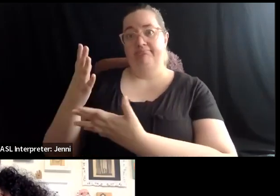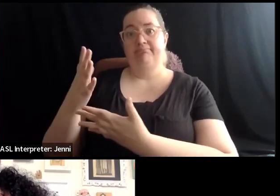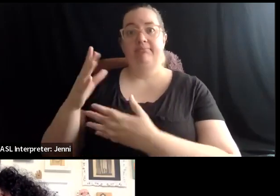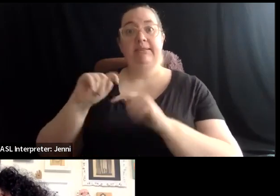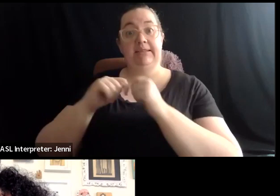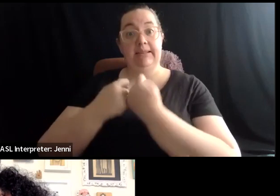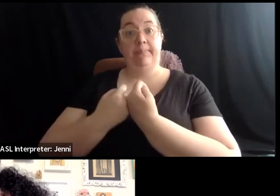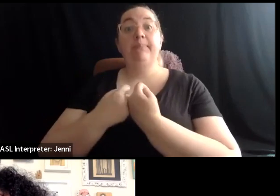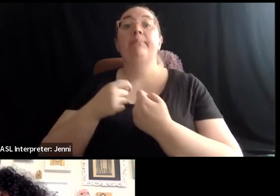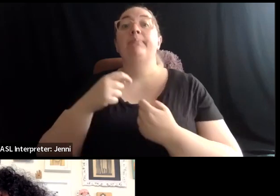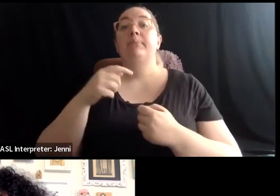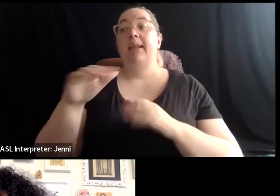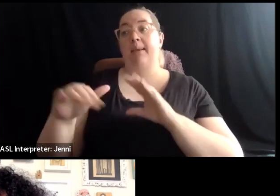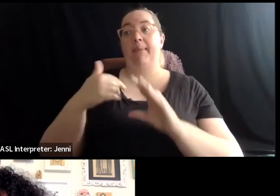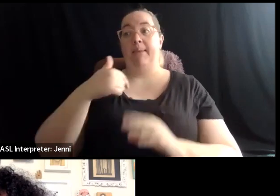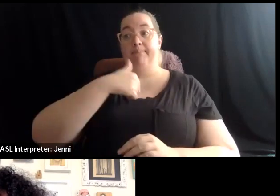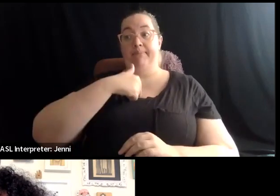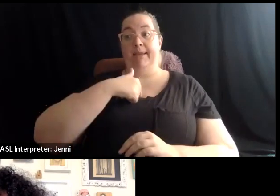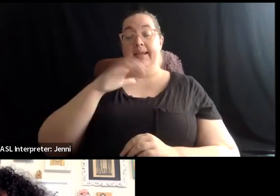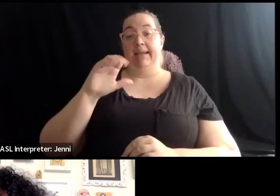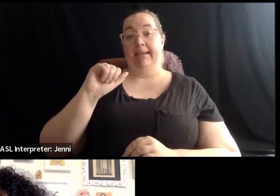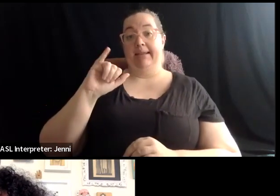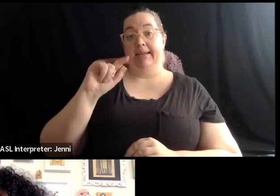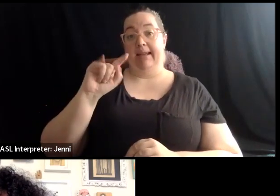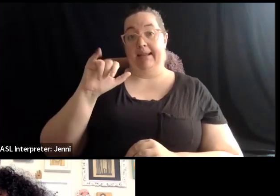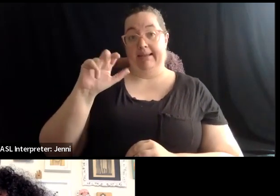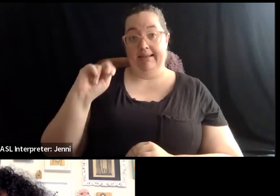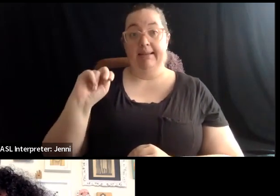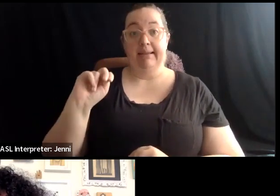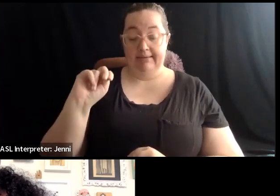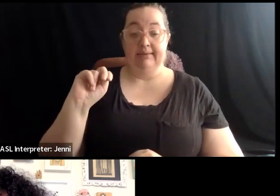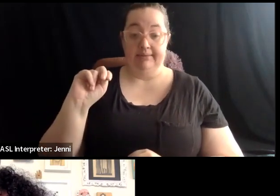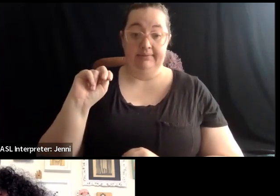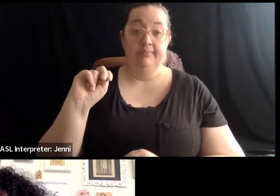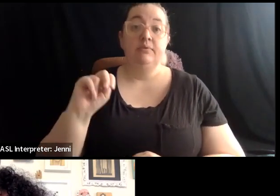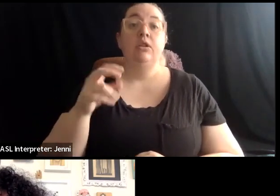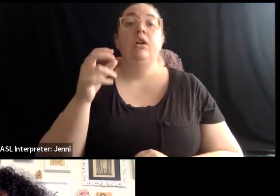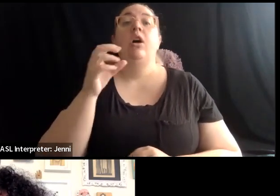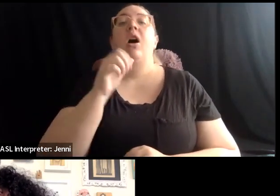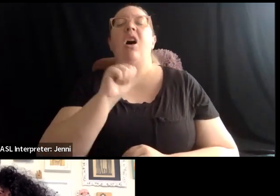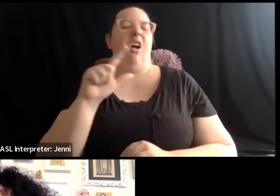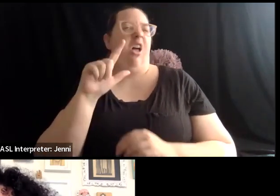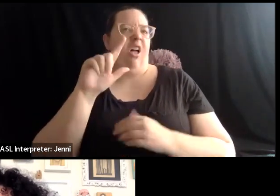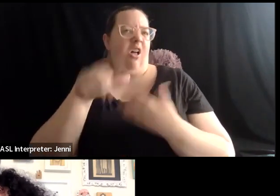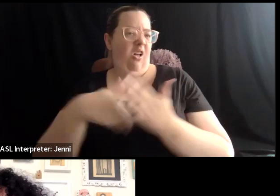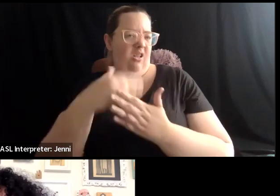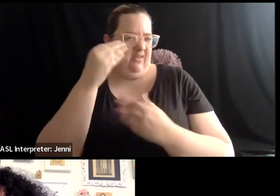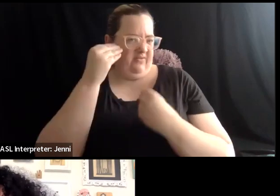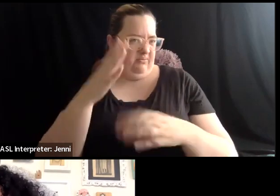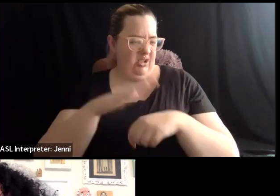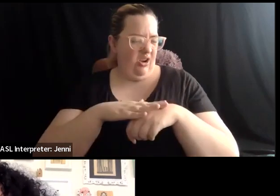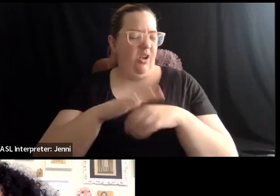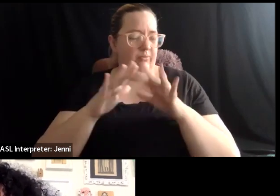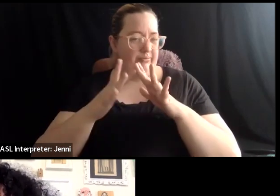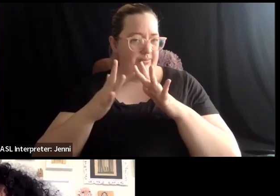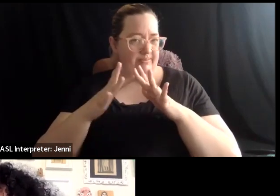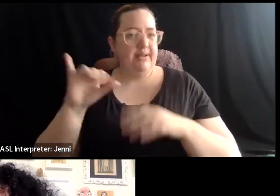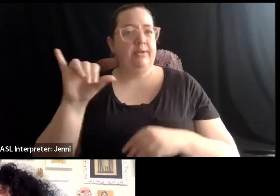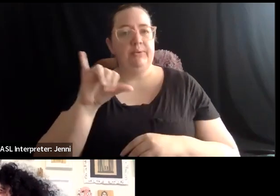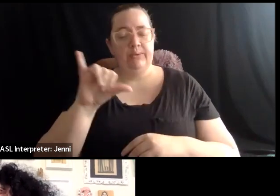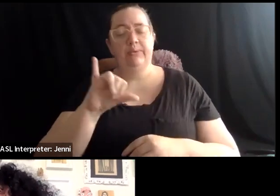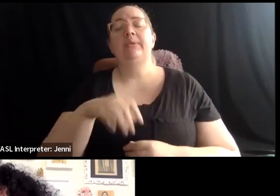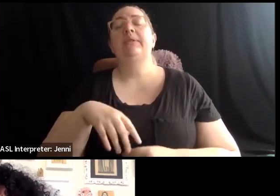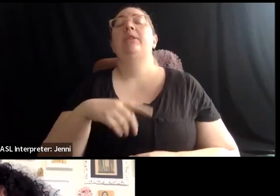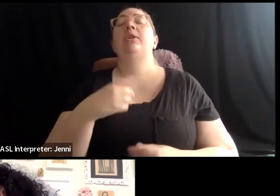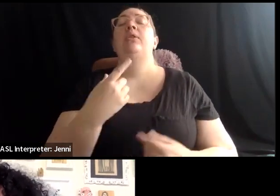npnweb.org. All of this information is also on the conference website and are things that you have